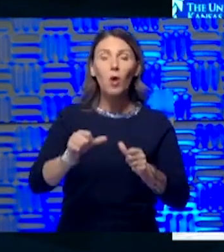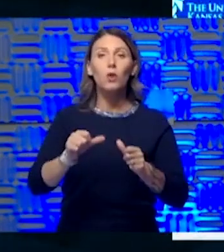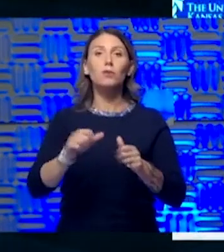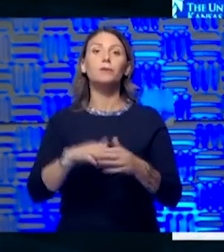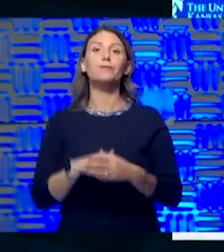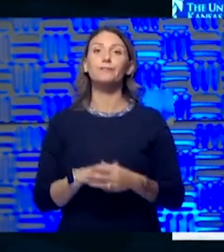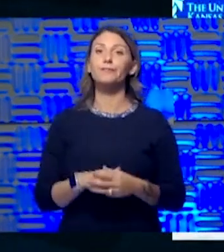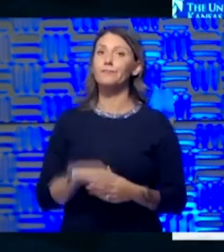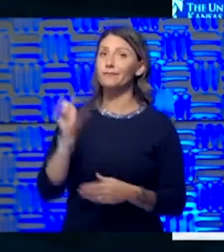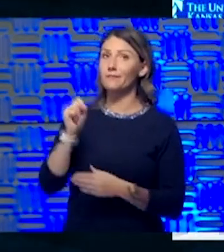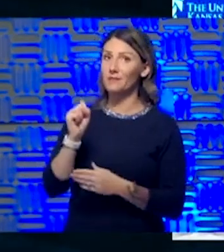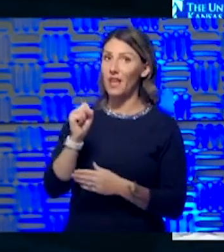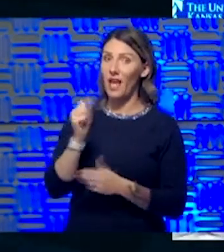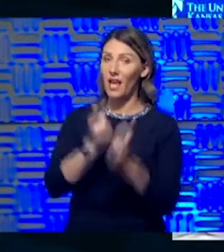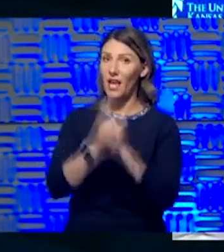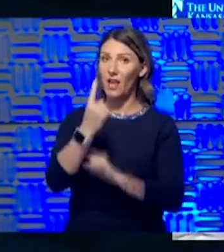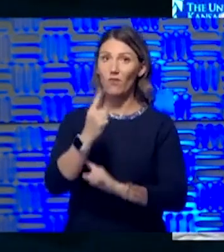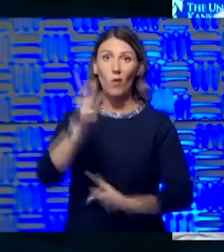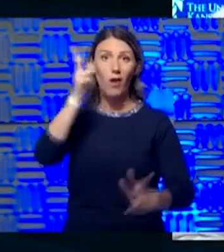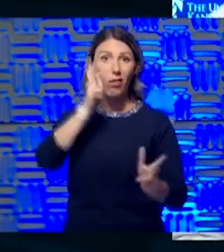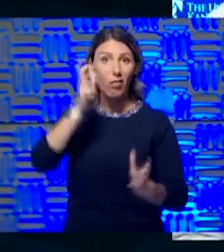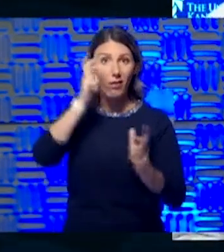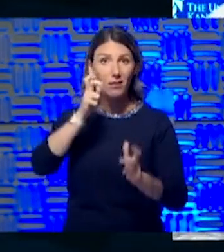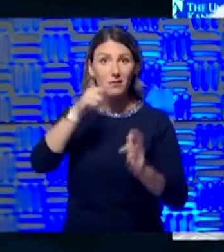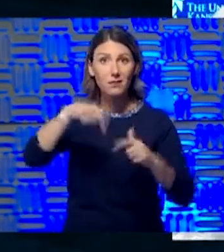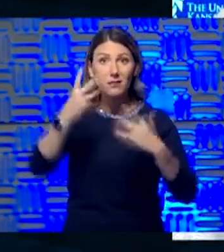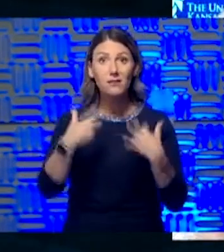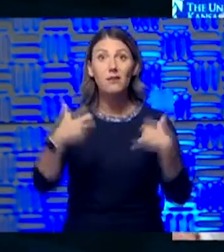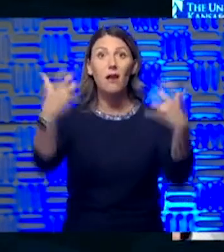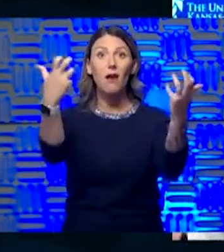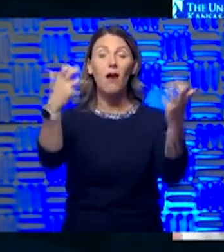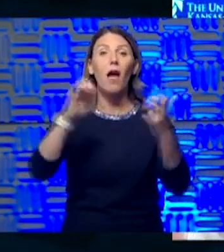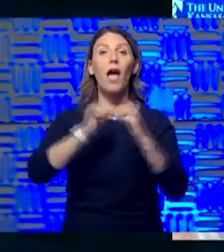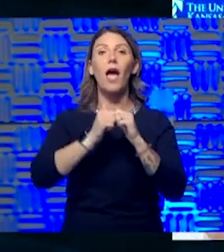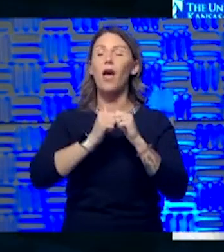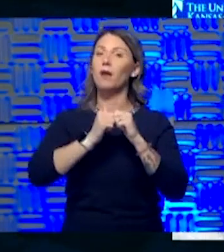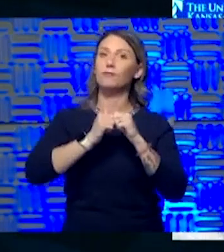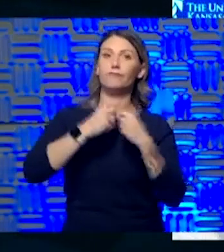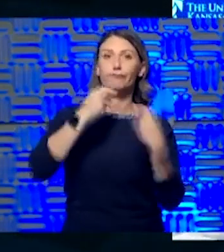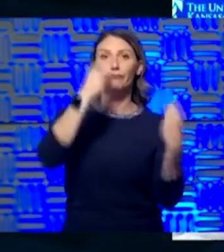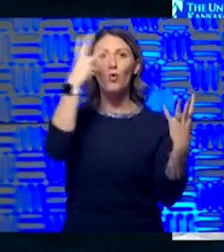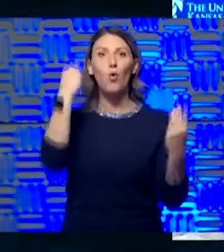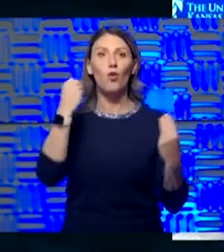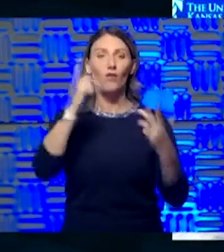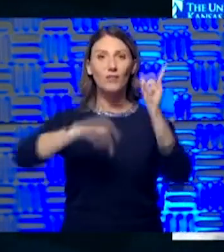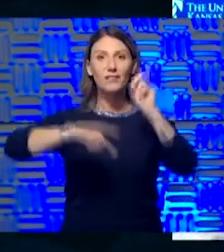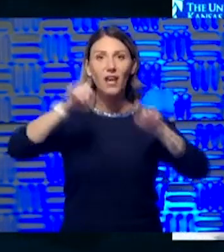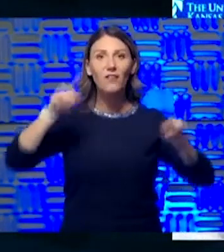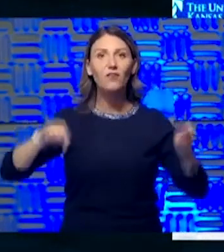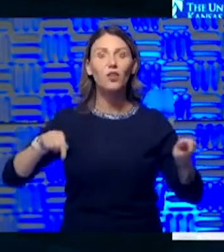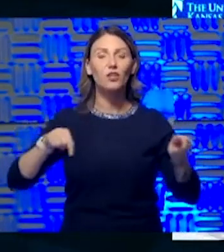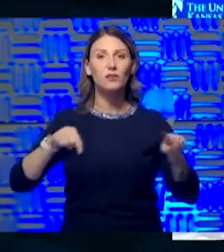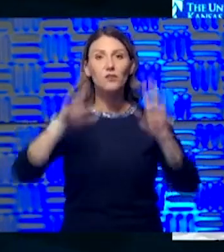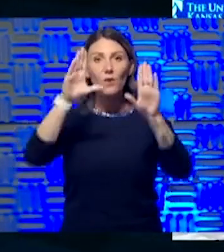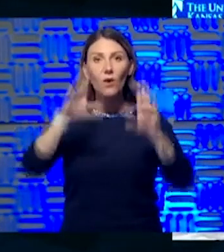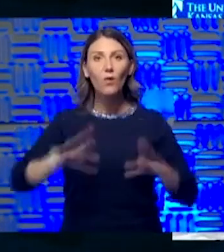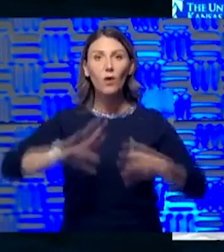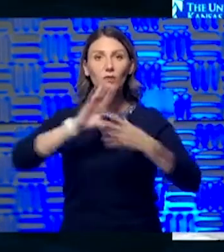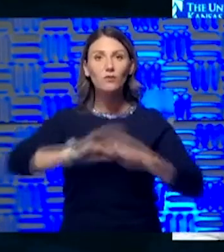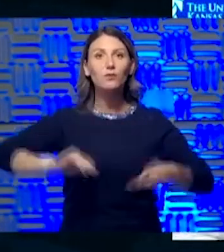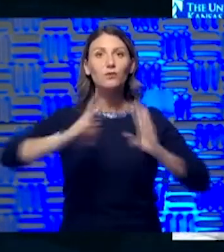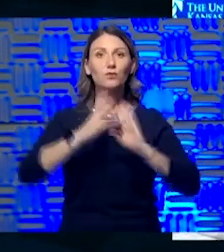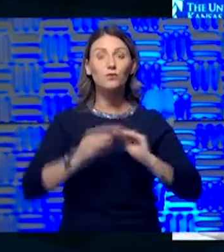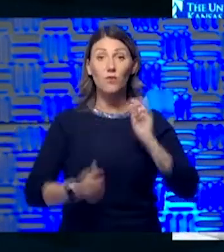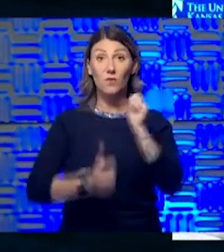and I'm not sure everyone in our listening audience will know how wonderfully diverse Wyandotte is. mean, it really is a remarkable story of one of the most diverse